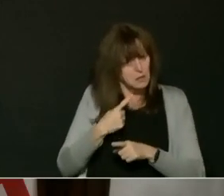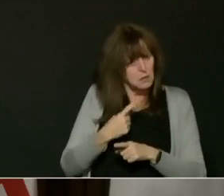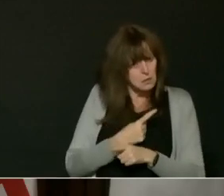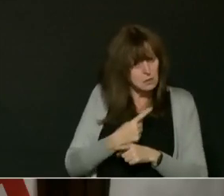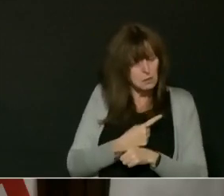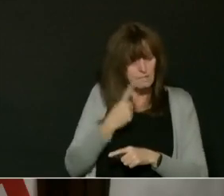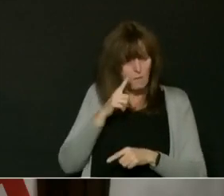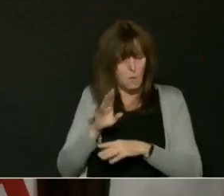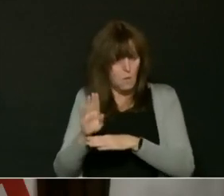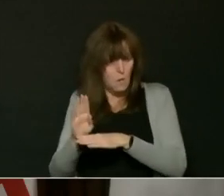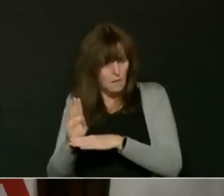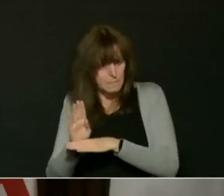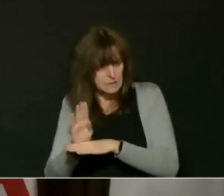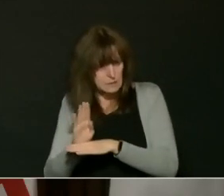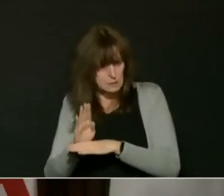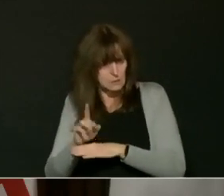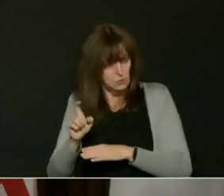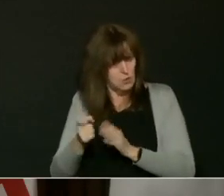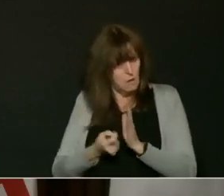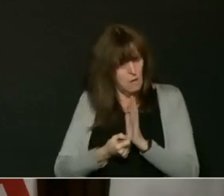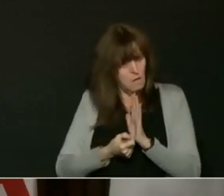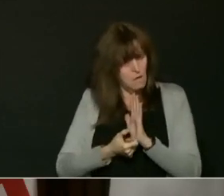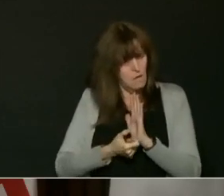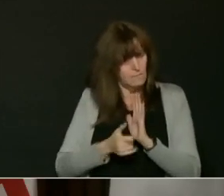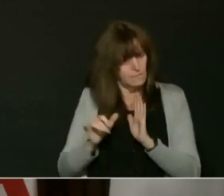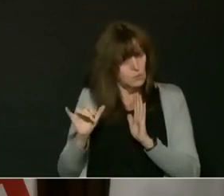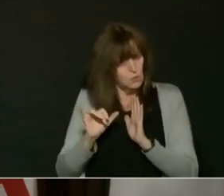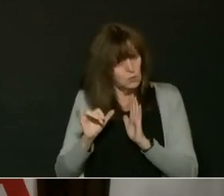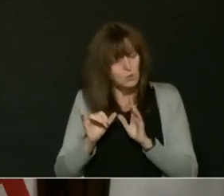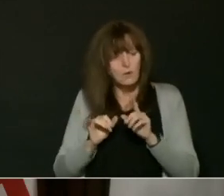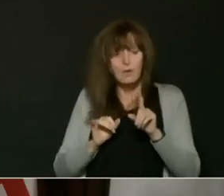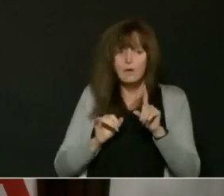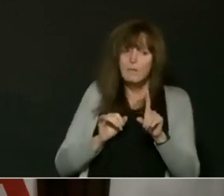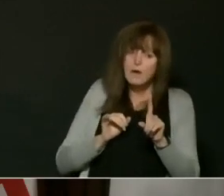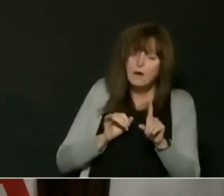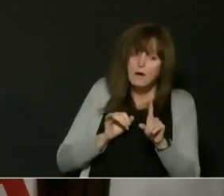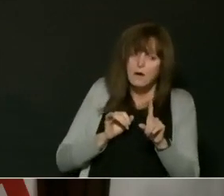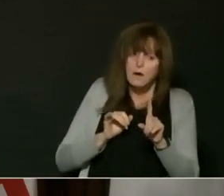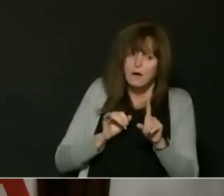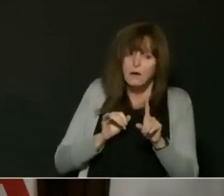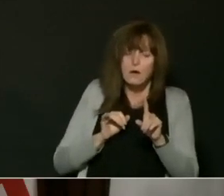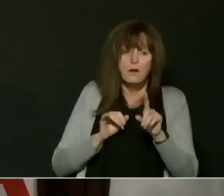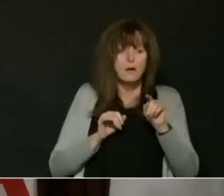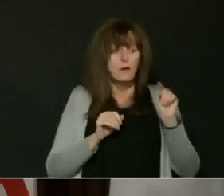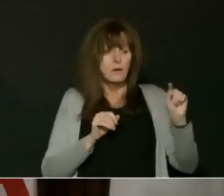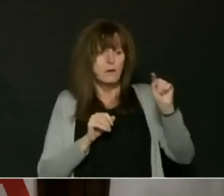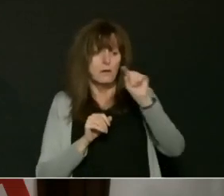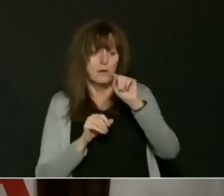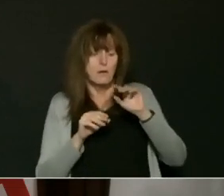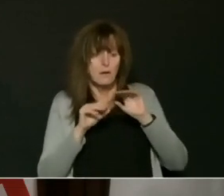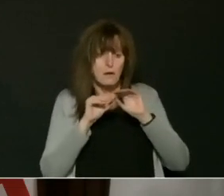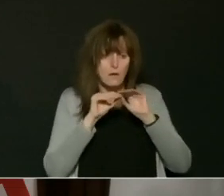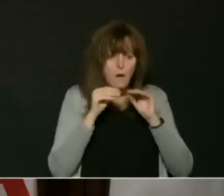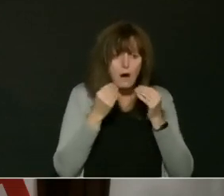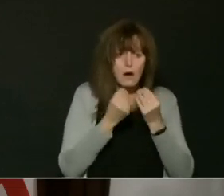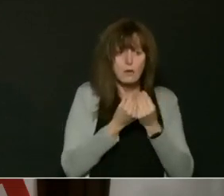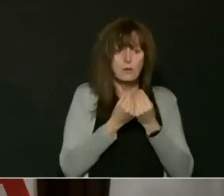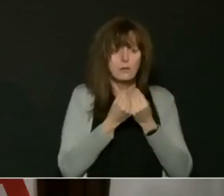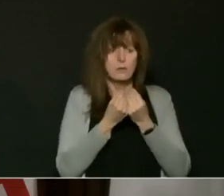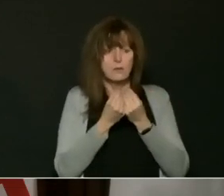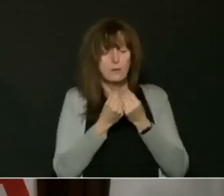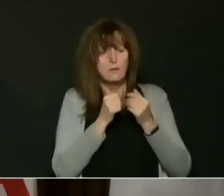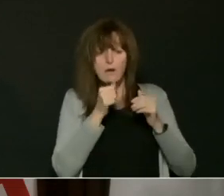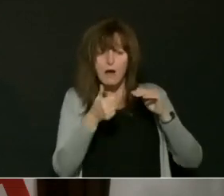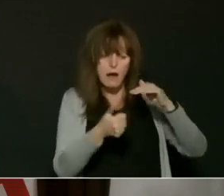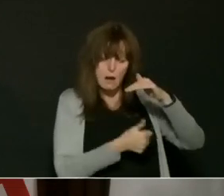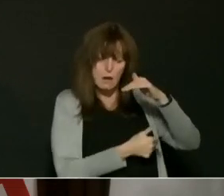There may be mandates by organizations that are not government that would want to have a testing